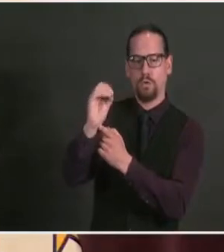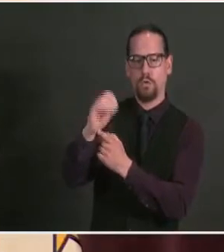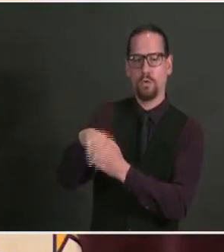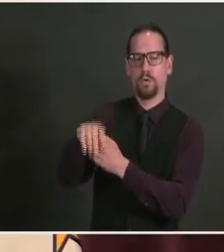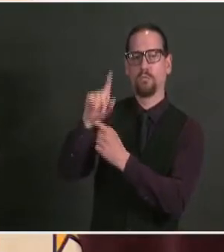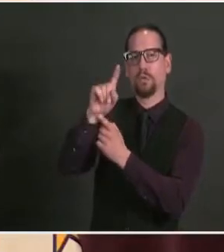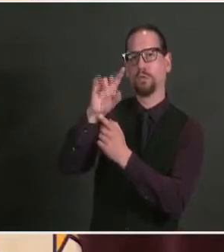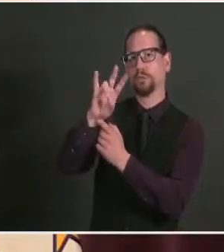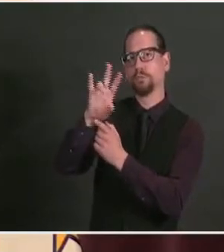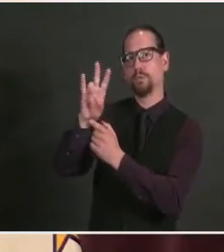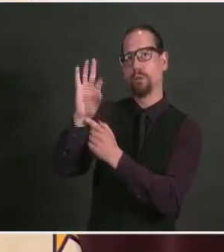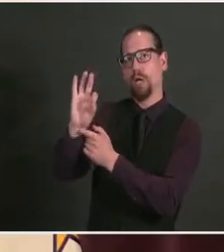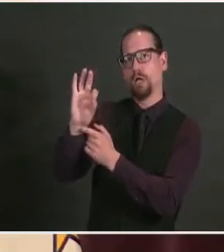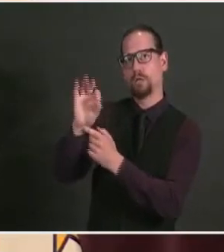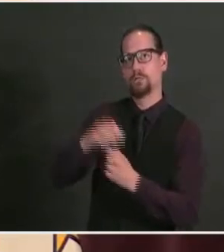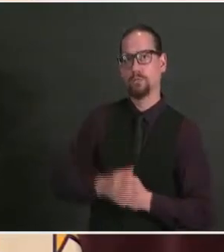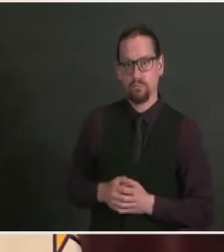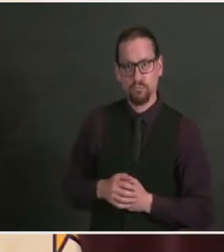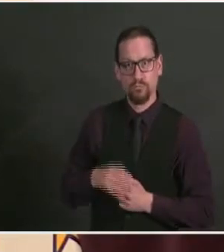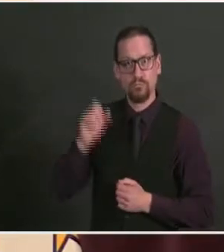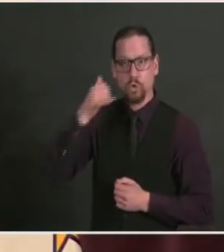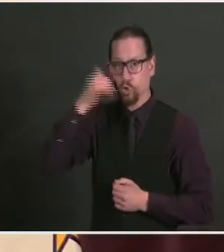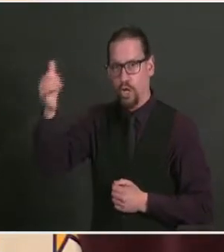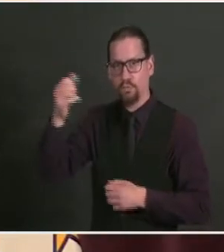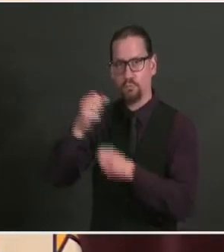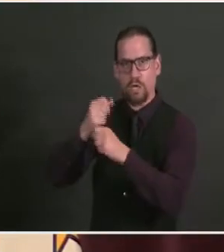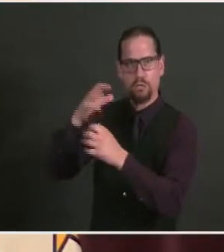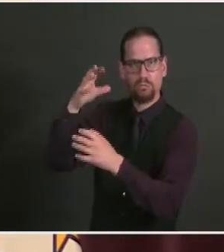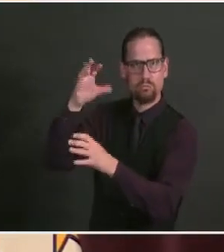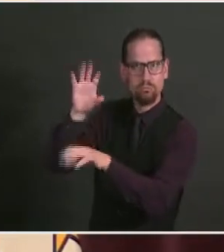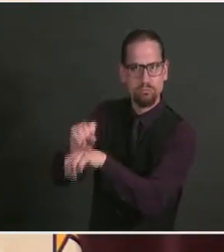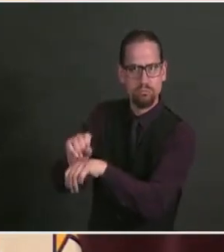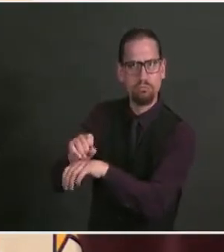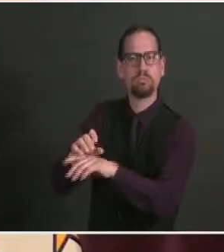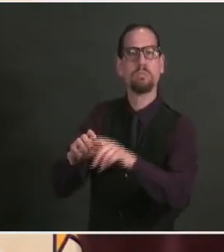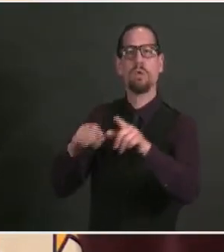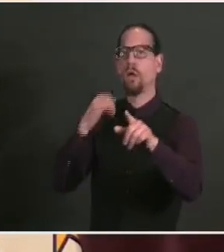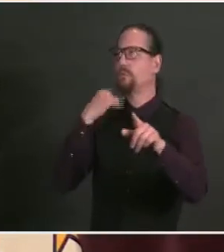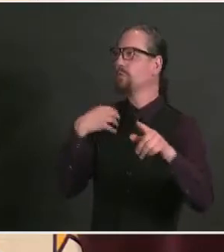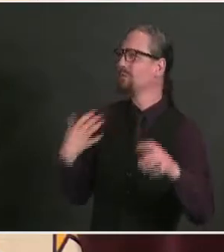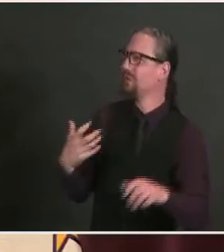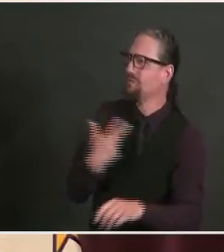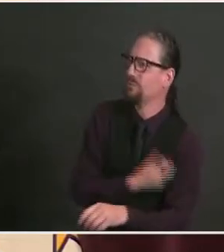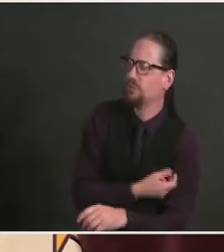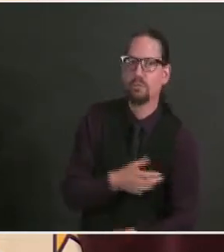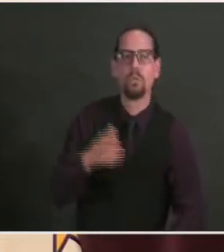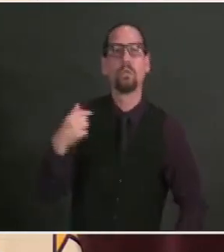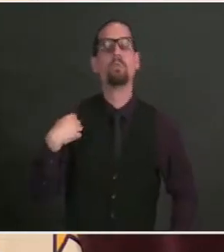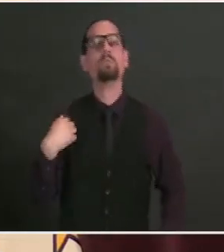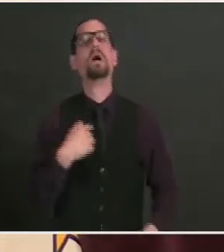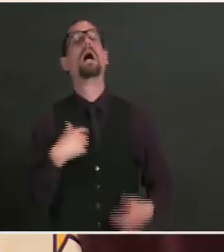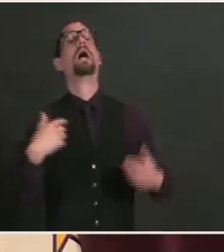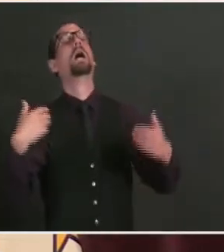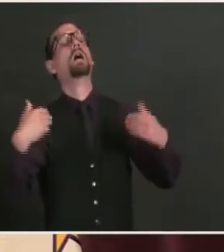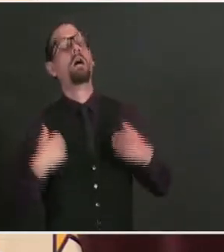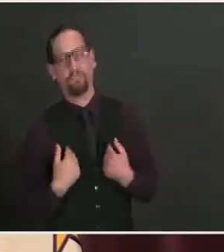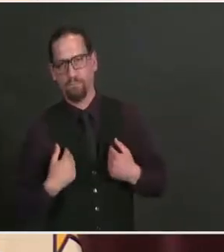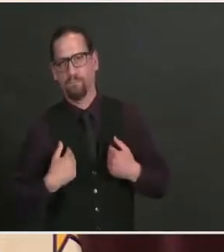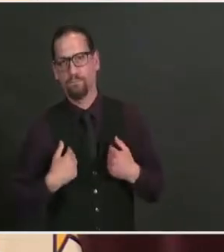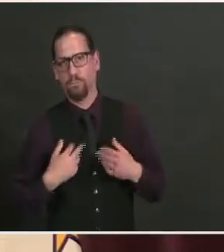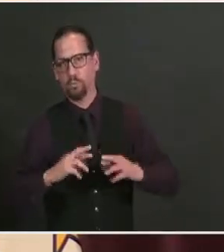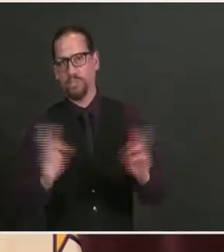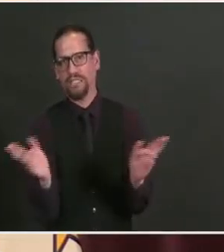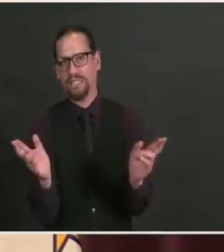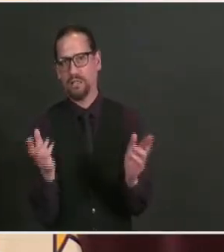for everyone who wants to get vaccinated. We continue to thank everyone for your patients. We thank everyone who's gotten vaccinated, who's